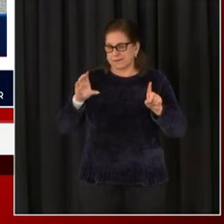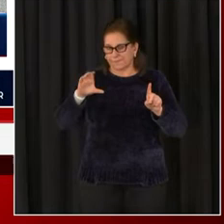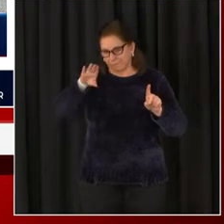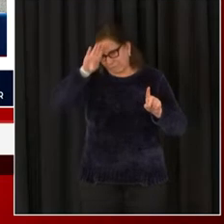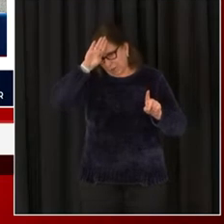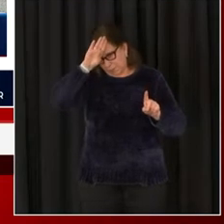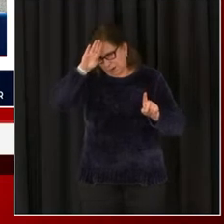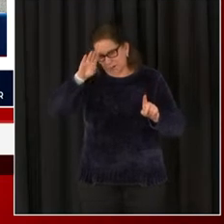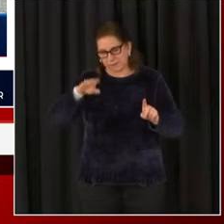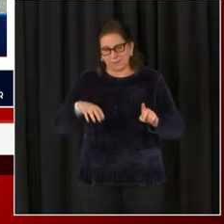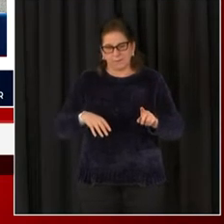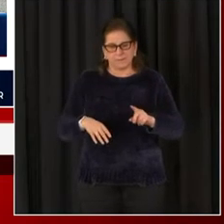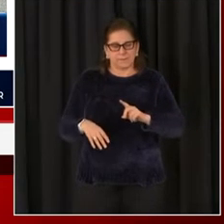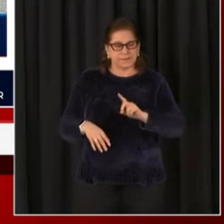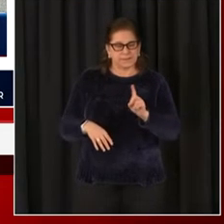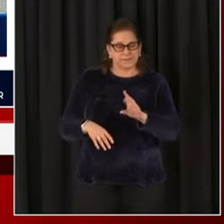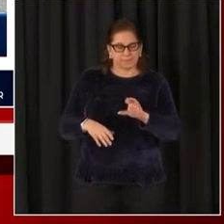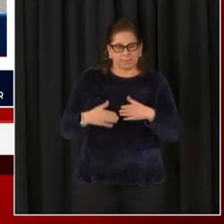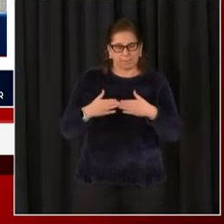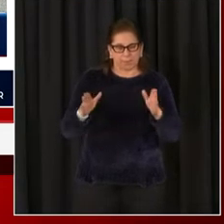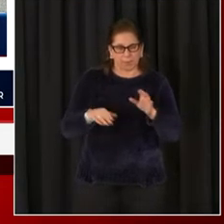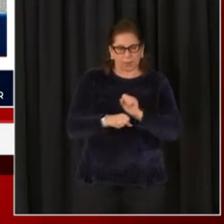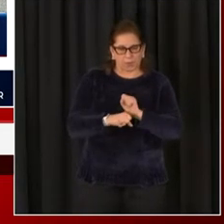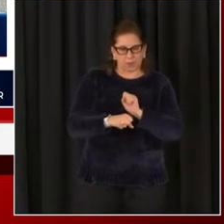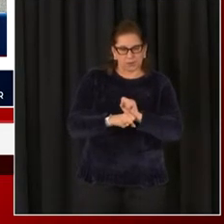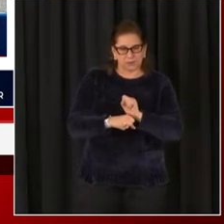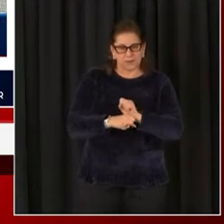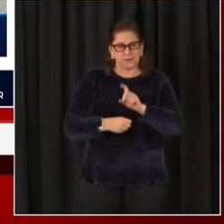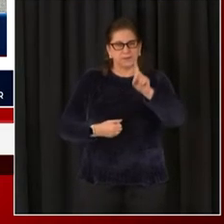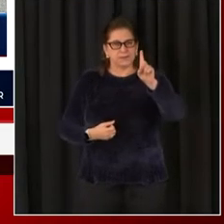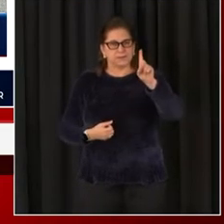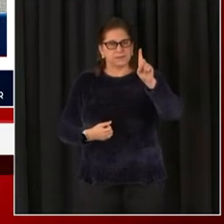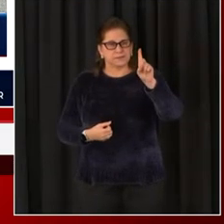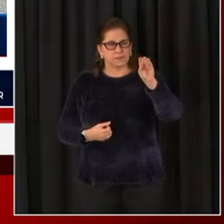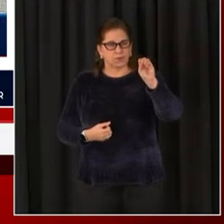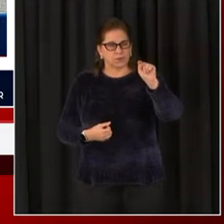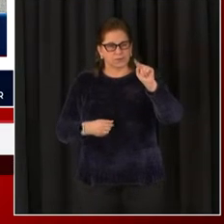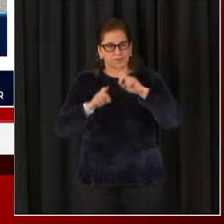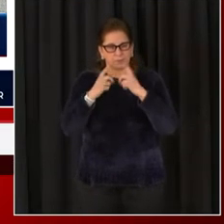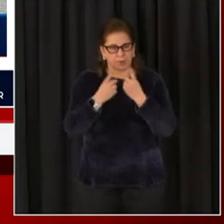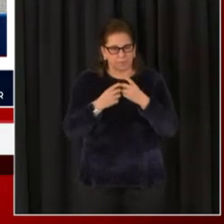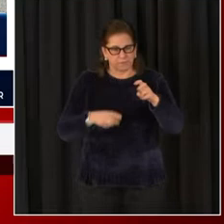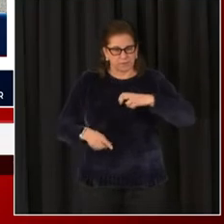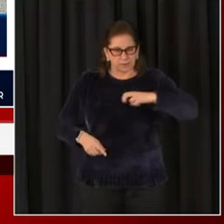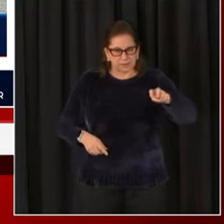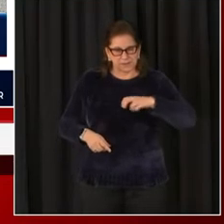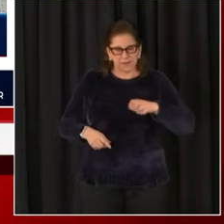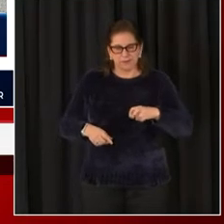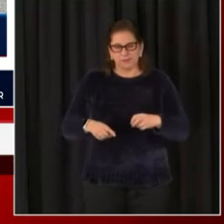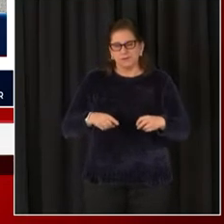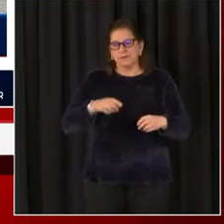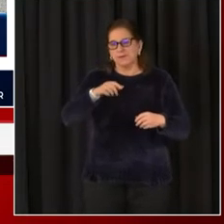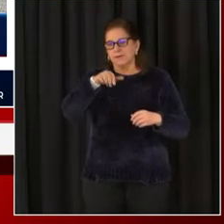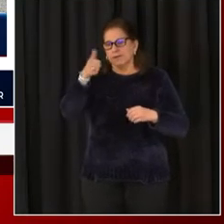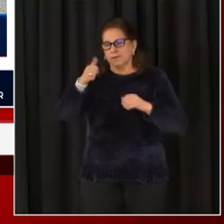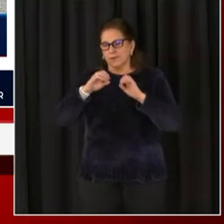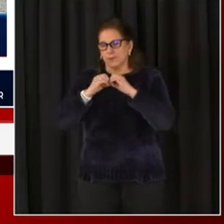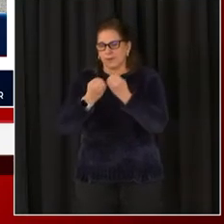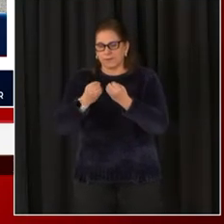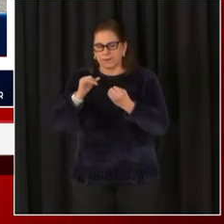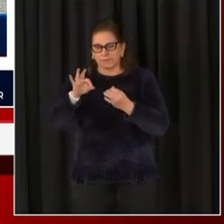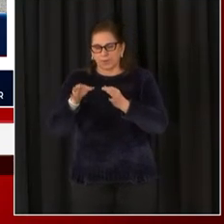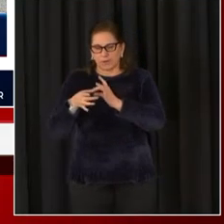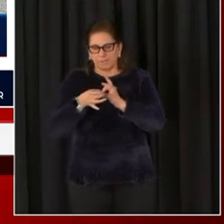Works, D.C. of Transportation, the Office of Unified Communications, Homeland Security and Emergency